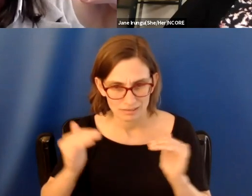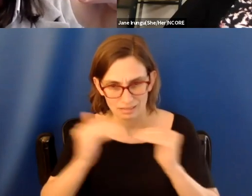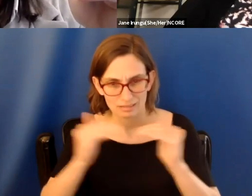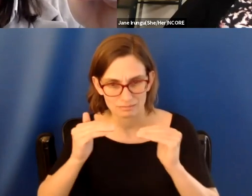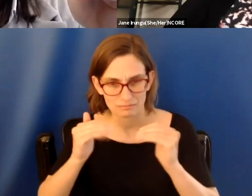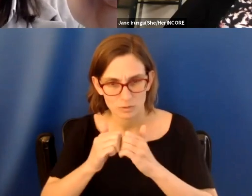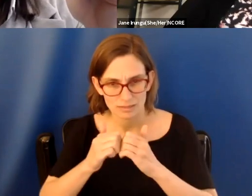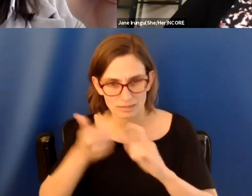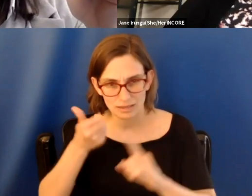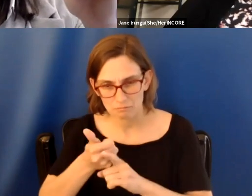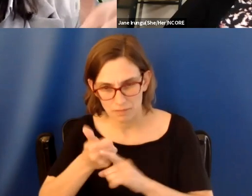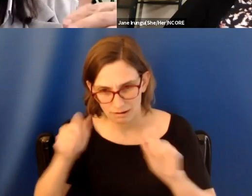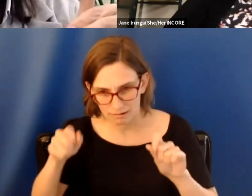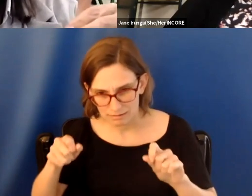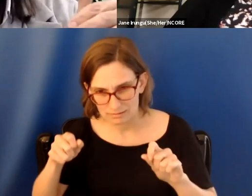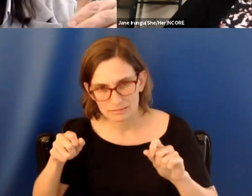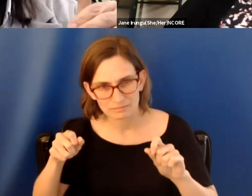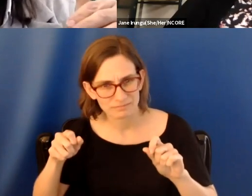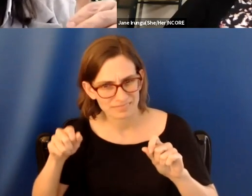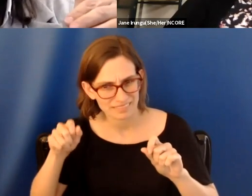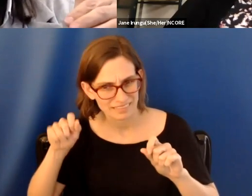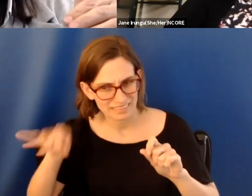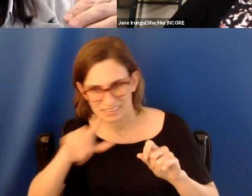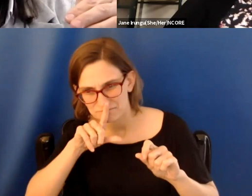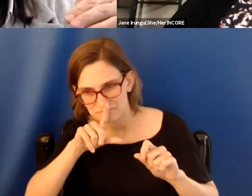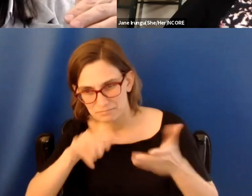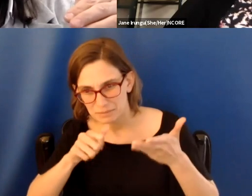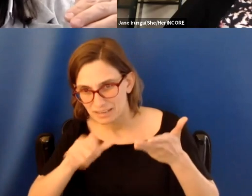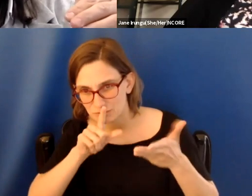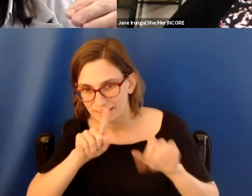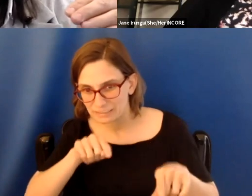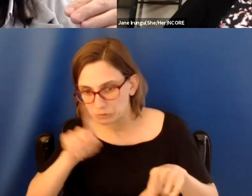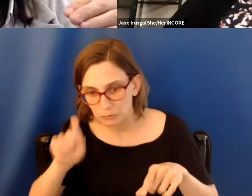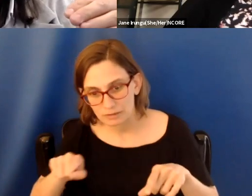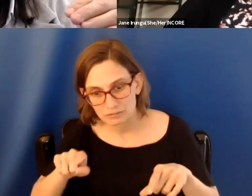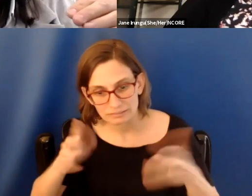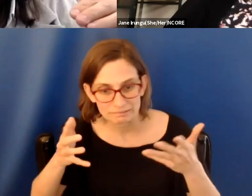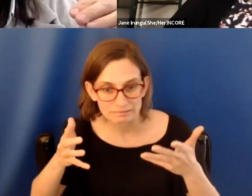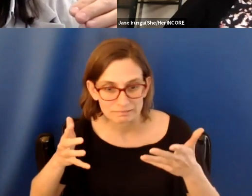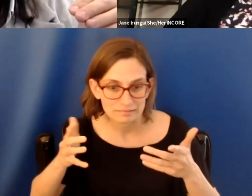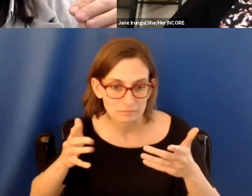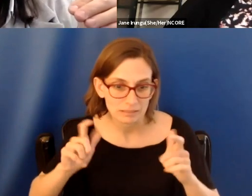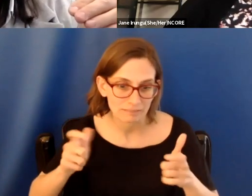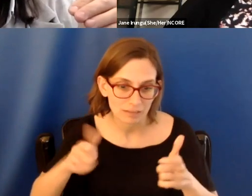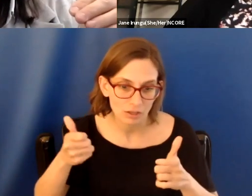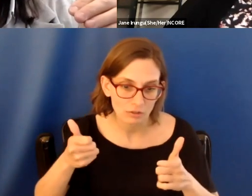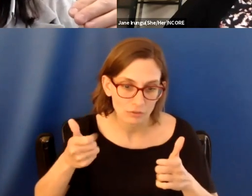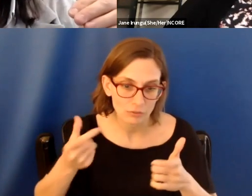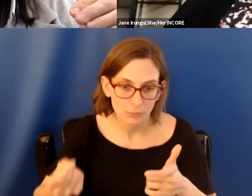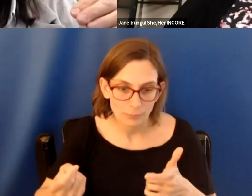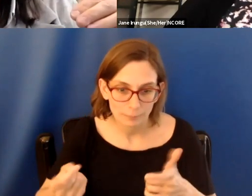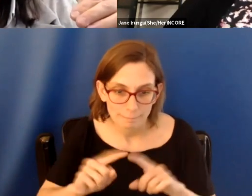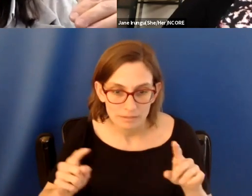impact could be? Um, I don't know if that really answered the question, but I'm willing to give it another go. If you feel like it